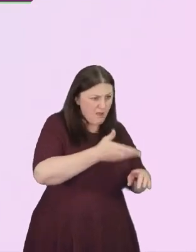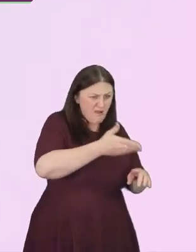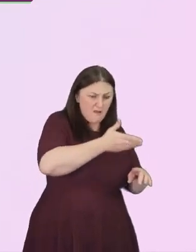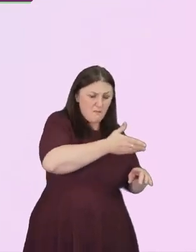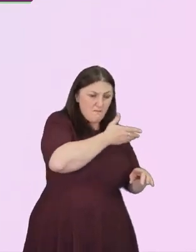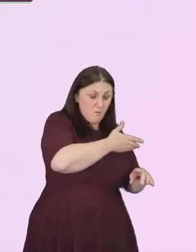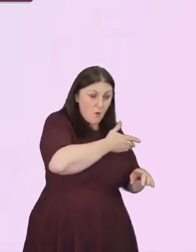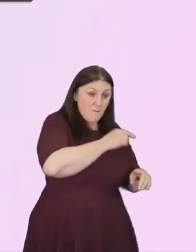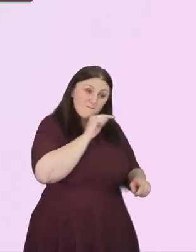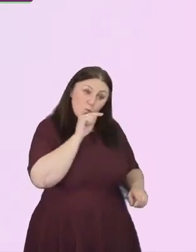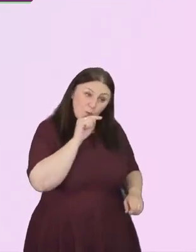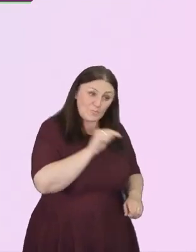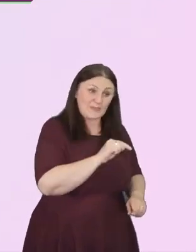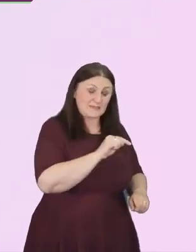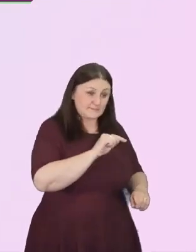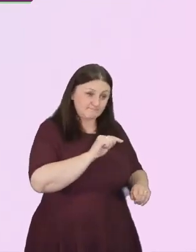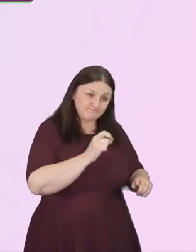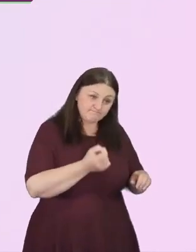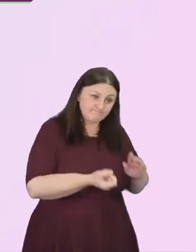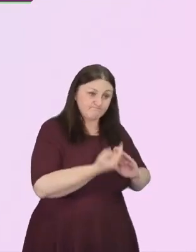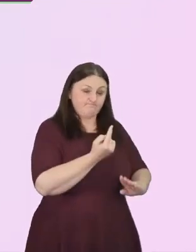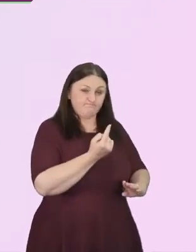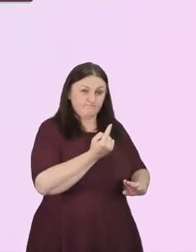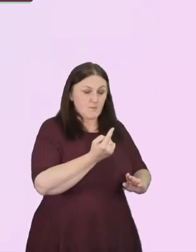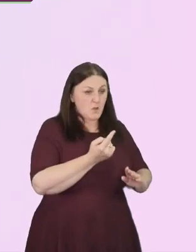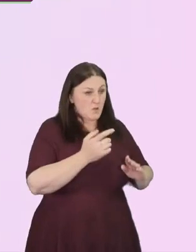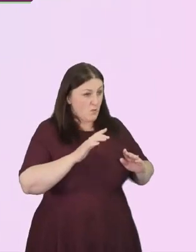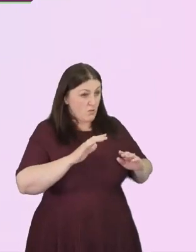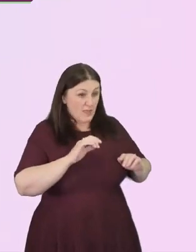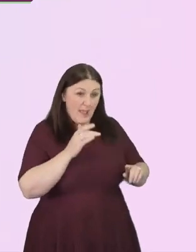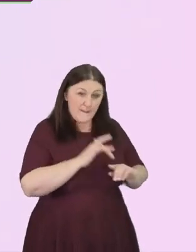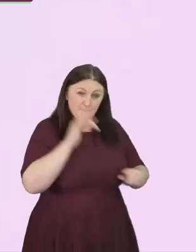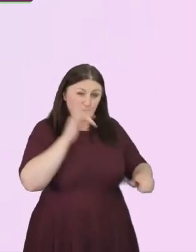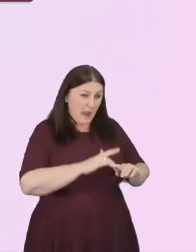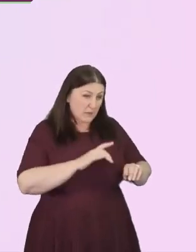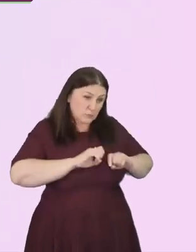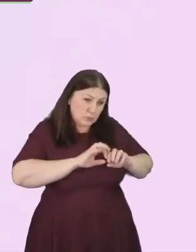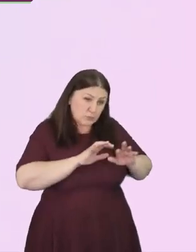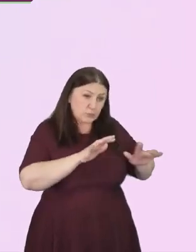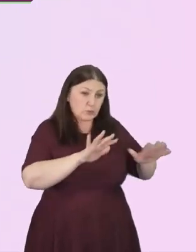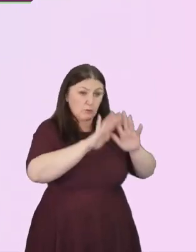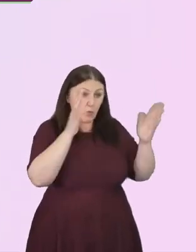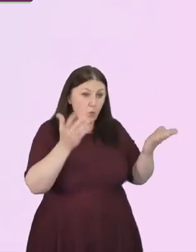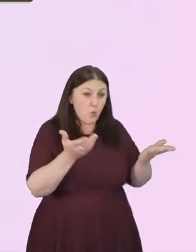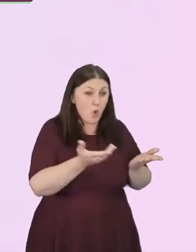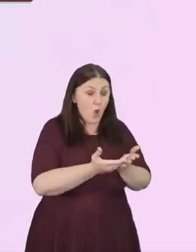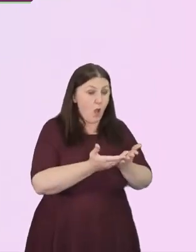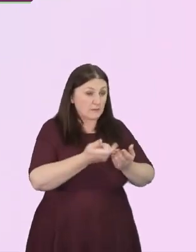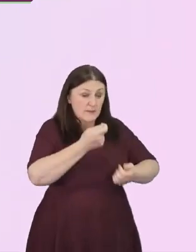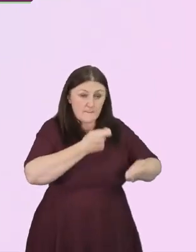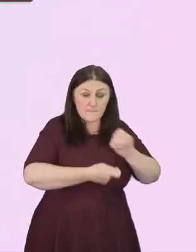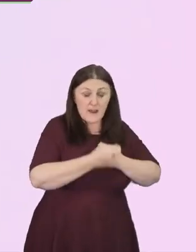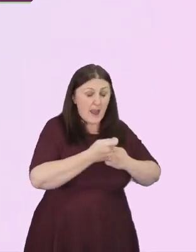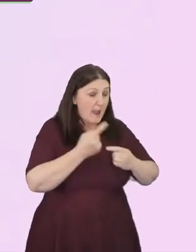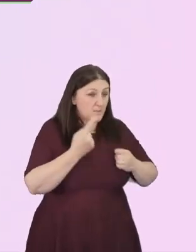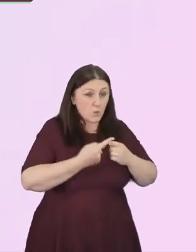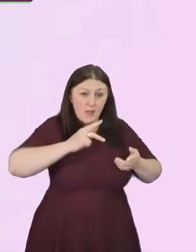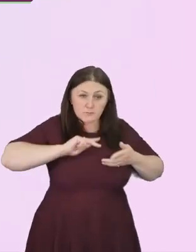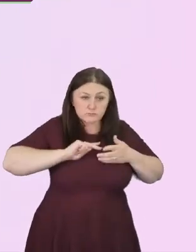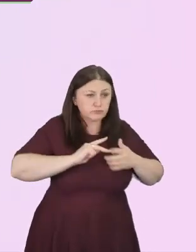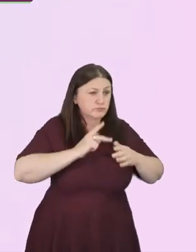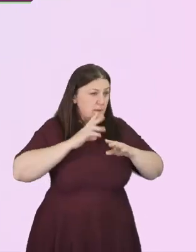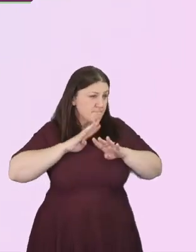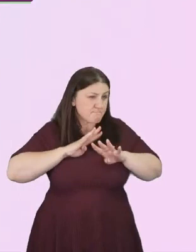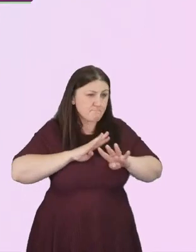huge worldwide impact. It spread rapidly into marches and protests across the world